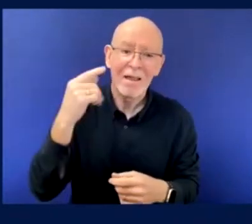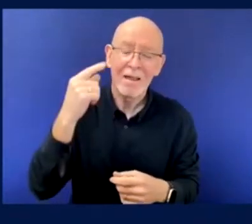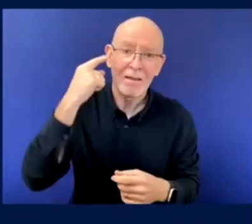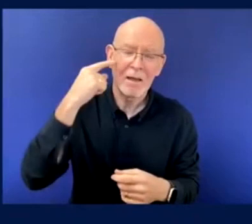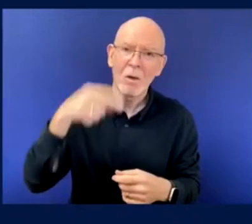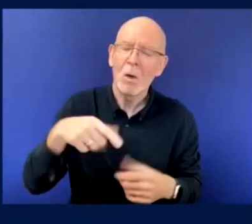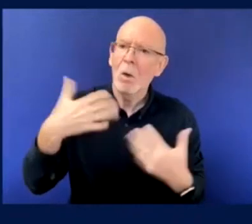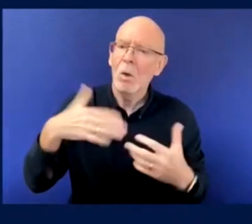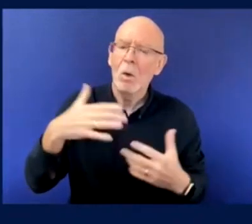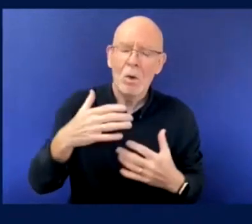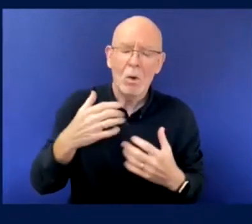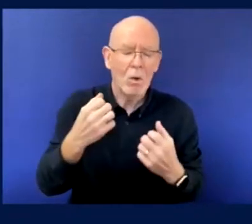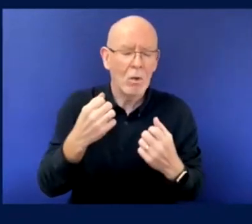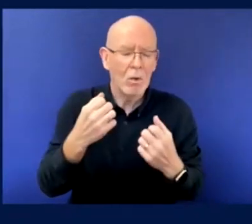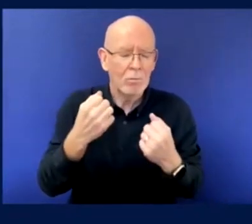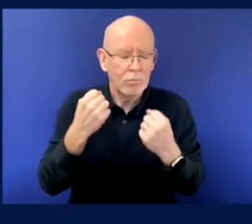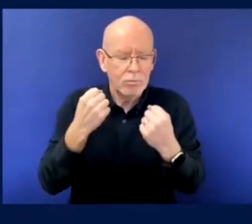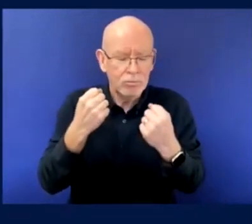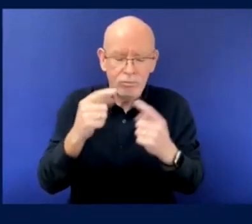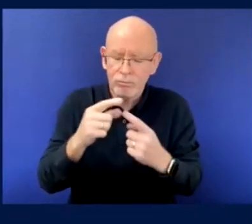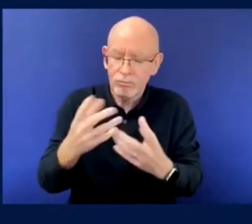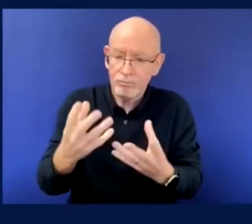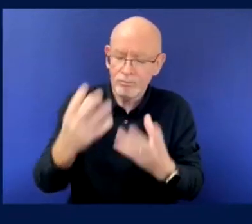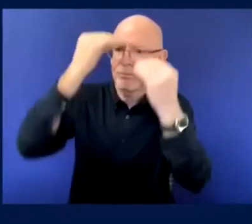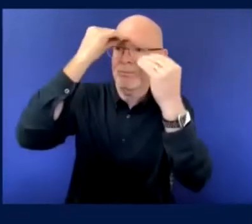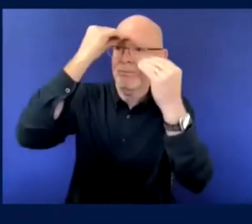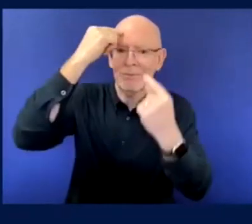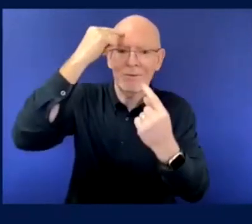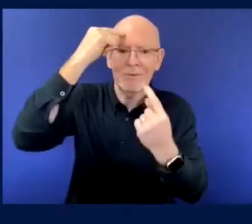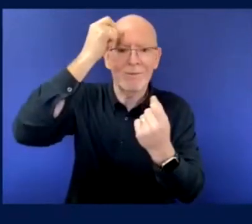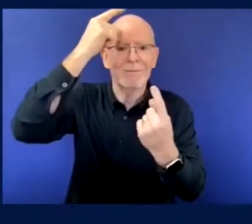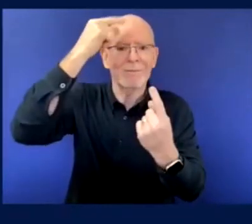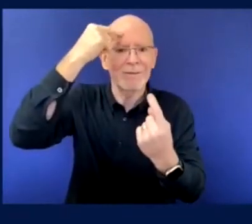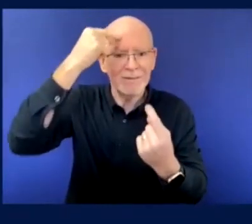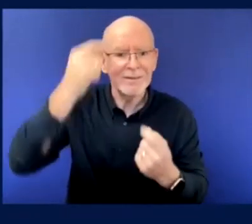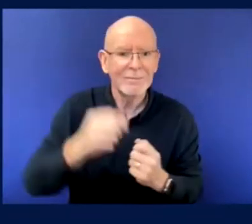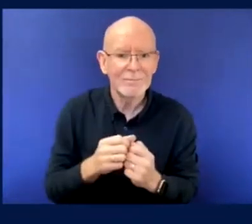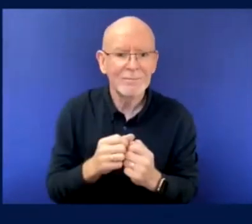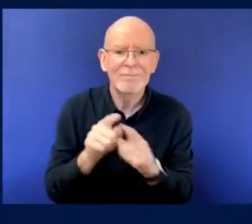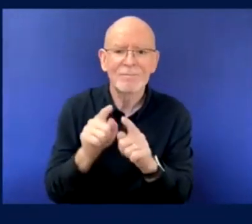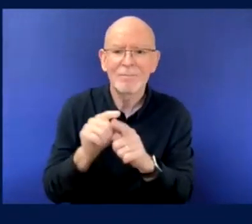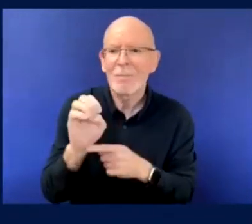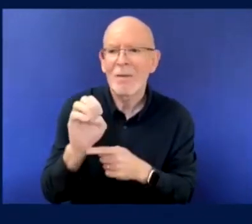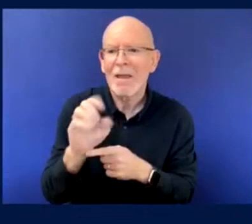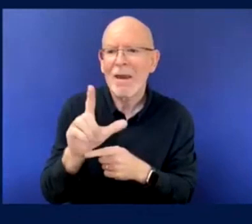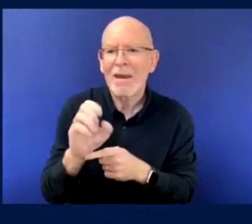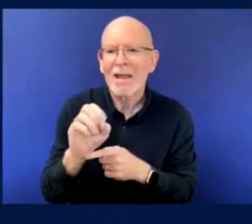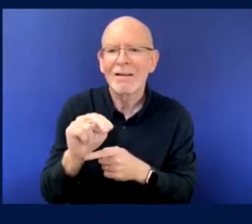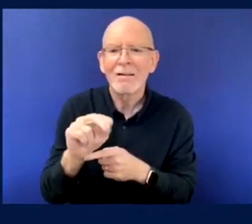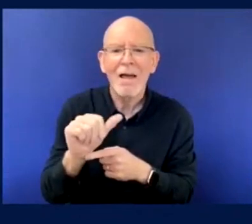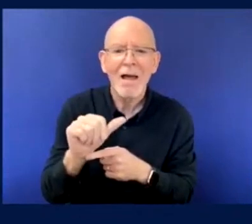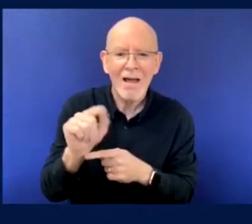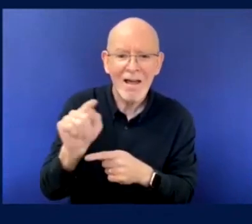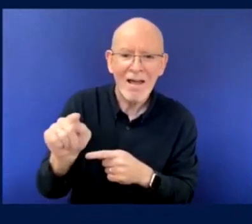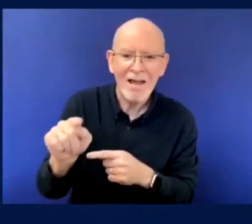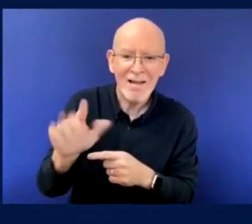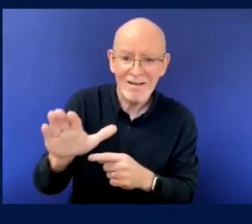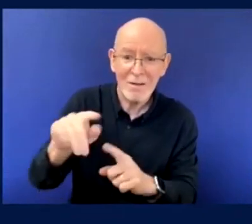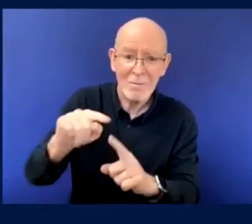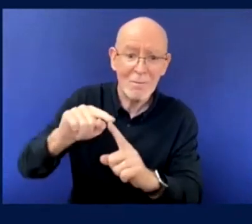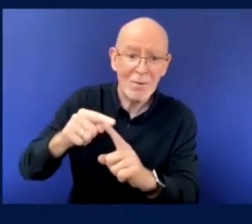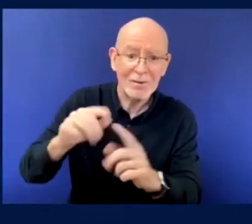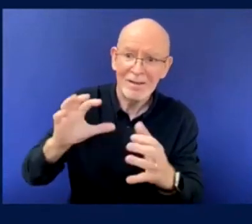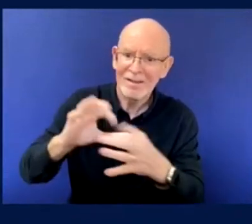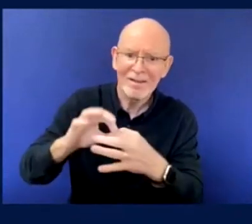and no one is no one standard that will suit every disabled supporter and they need to be addressed to their, their,